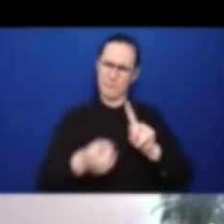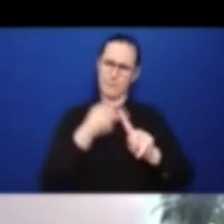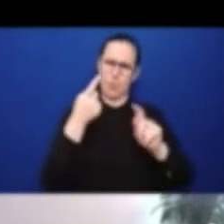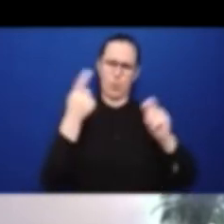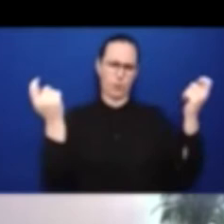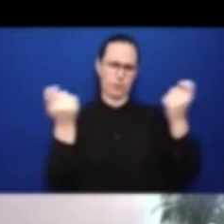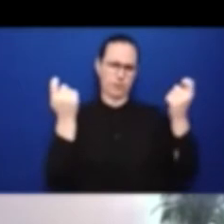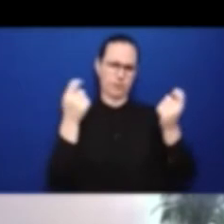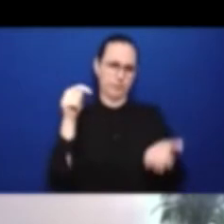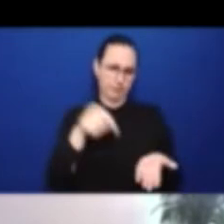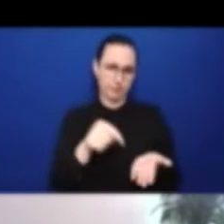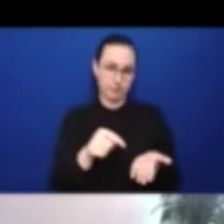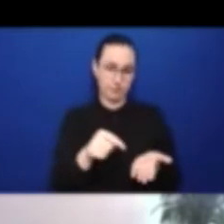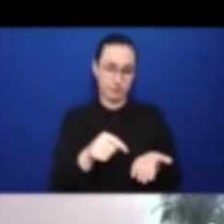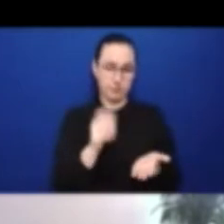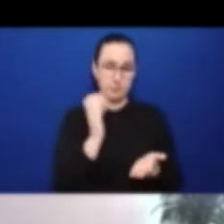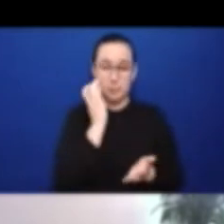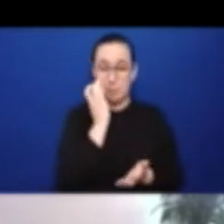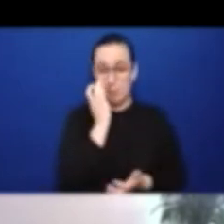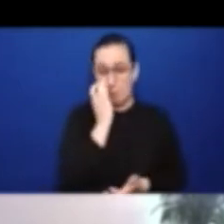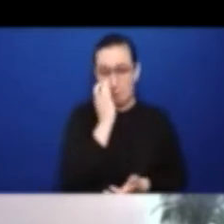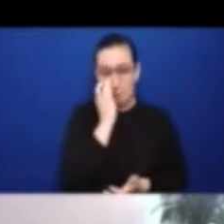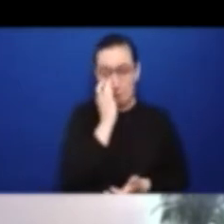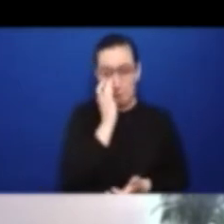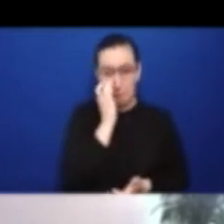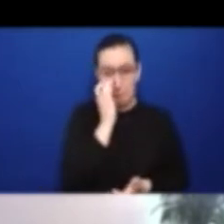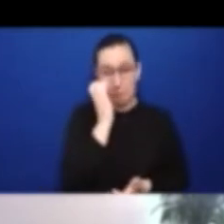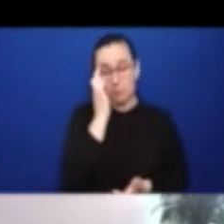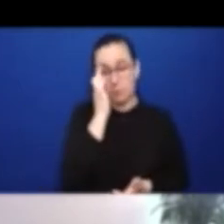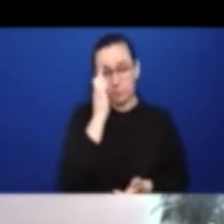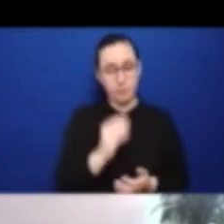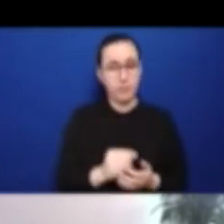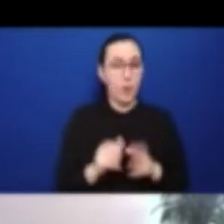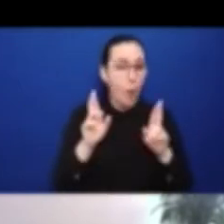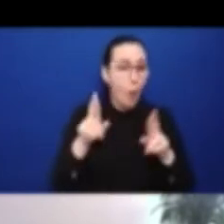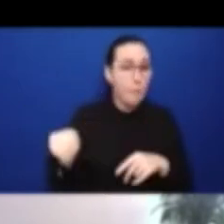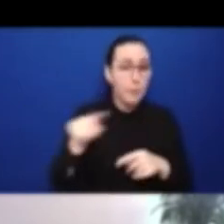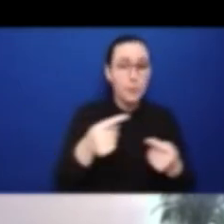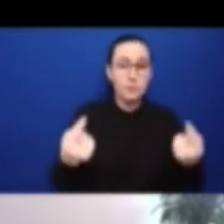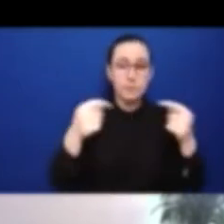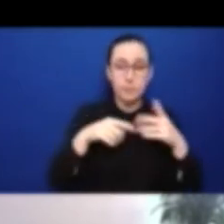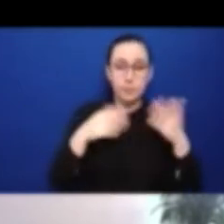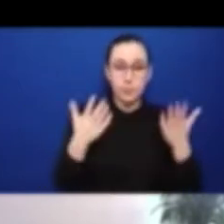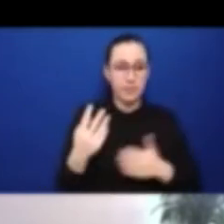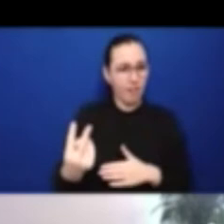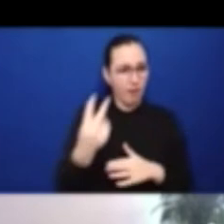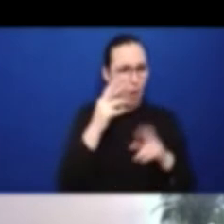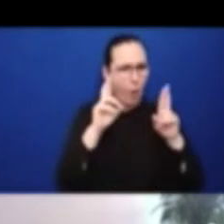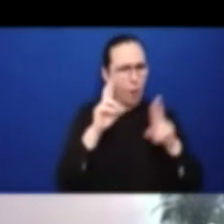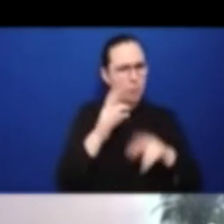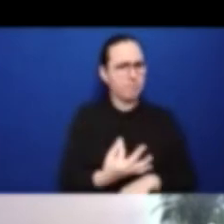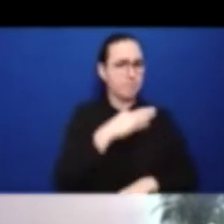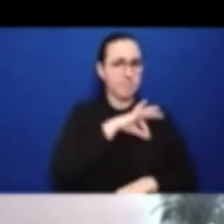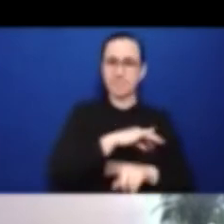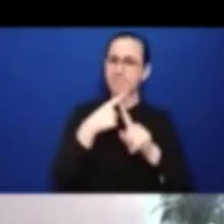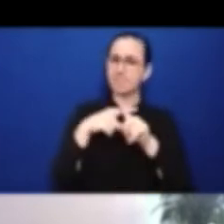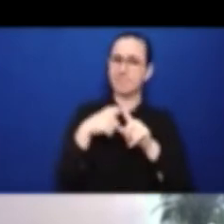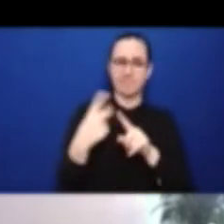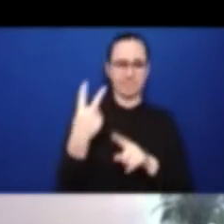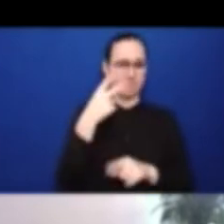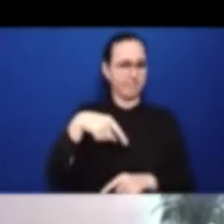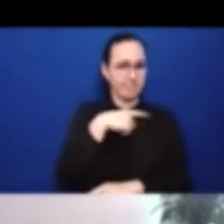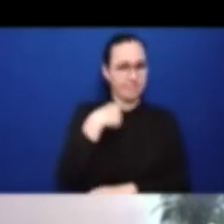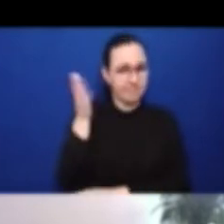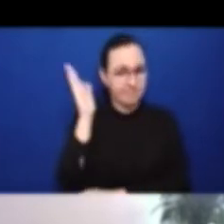found it of some use and some interest. I've enjoyed our little time together, and I look forward to the next part of the program.